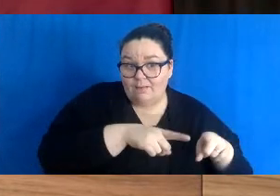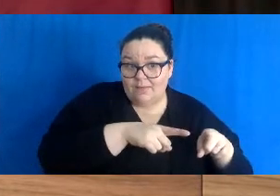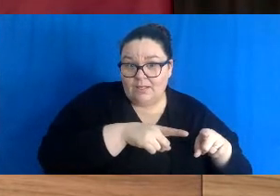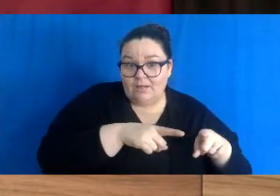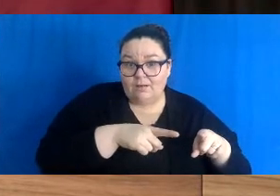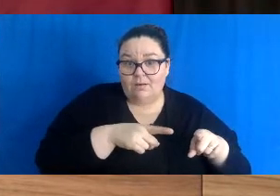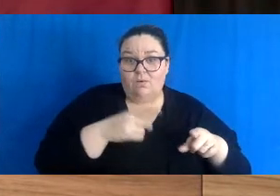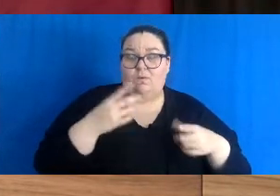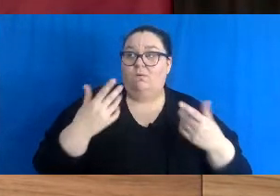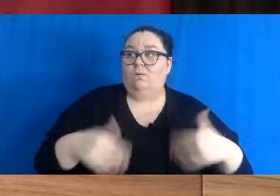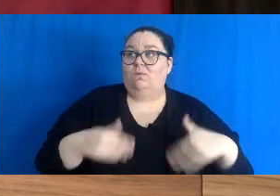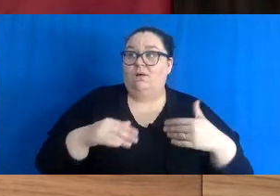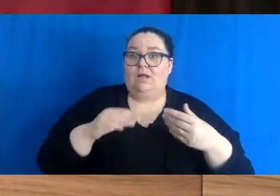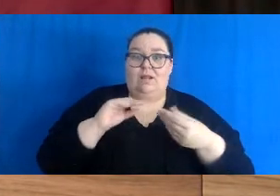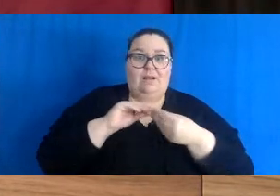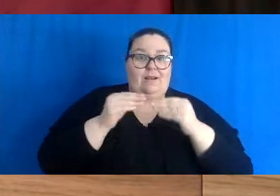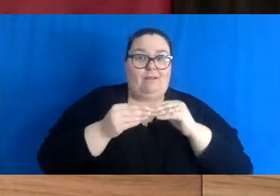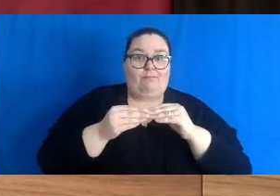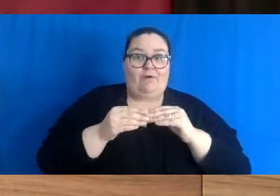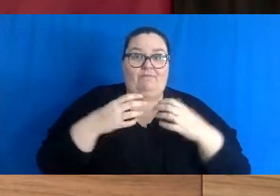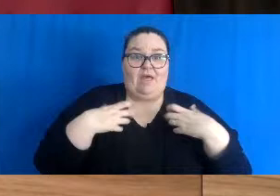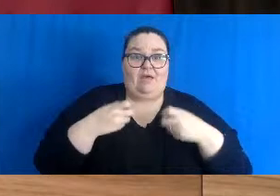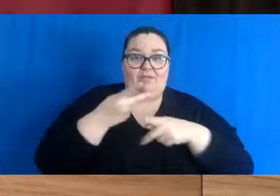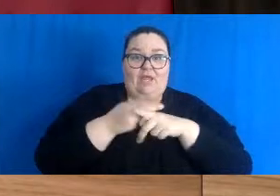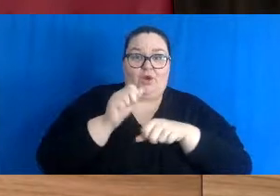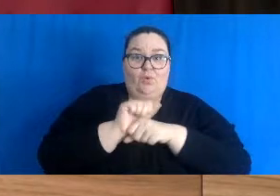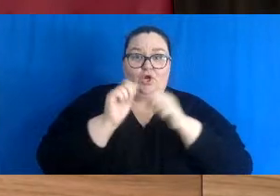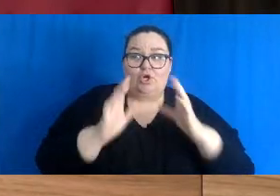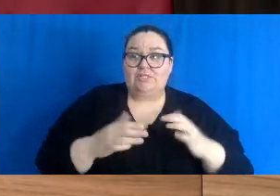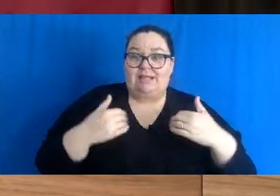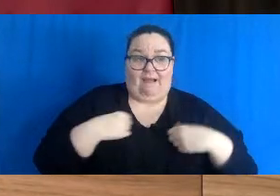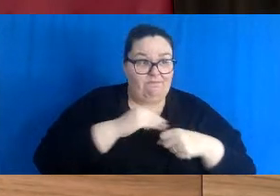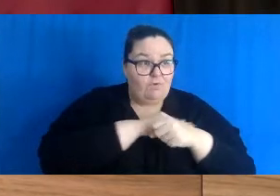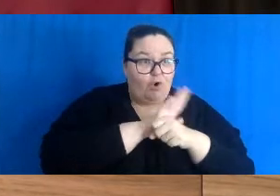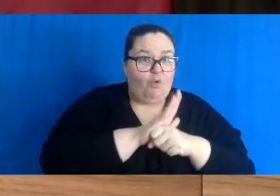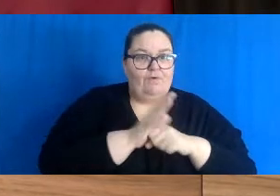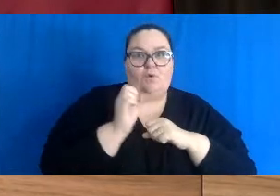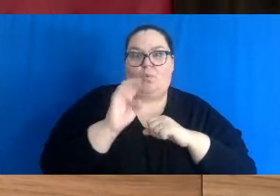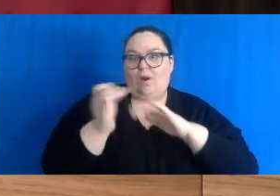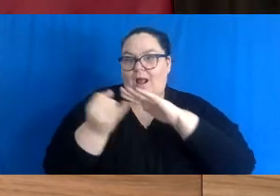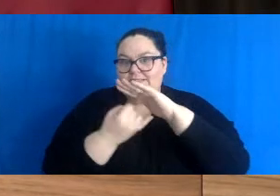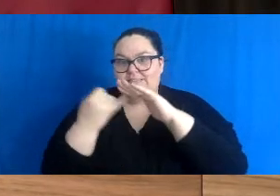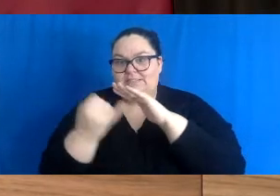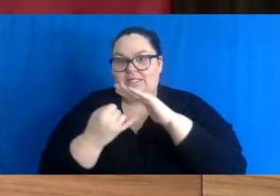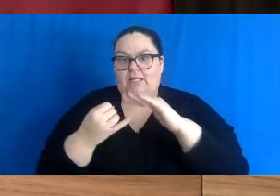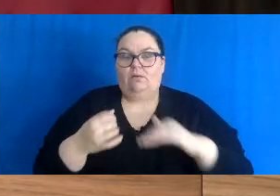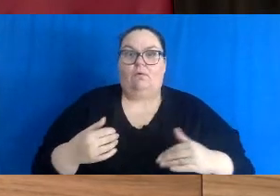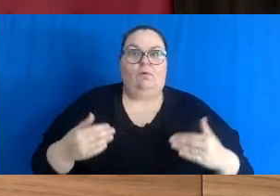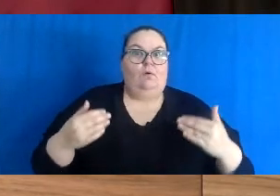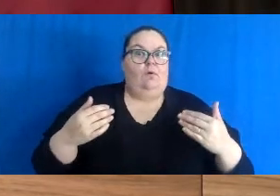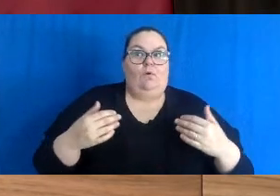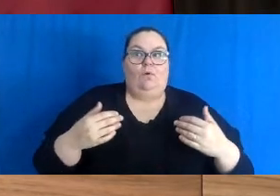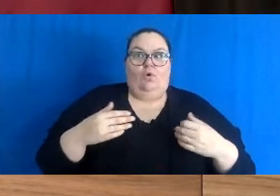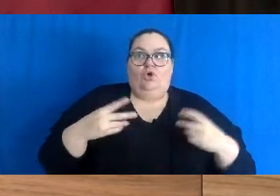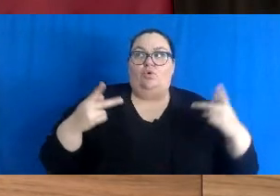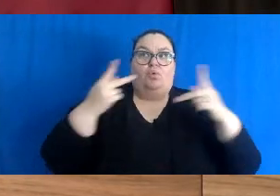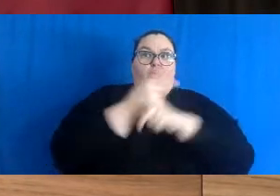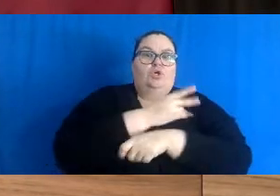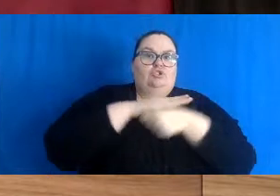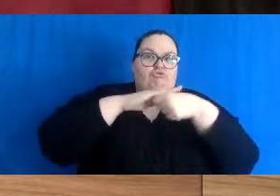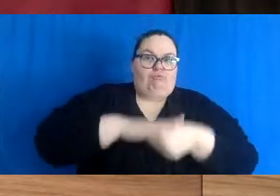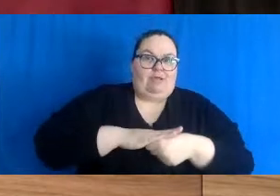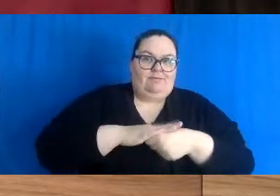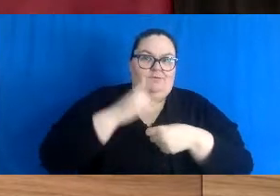of health care workers with COVID and isolating right now, which compounds this situation.